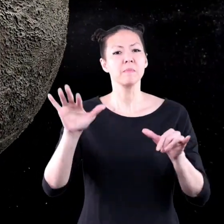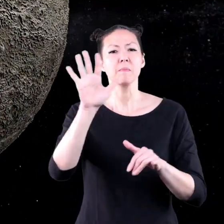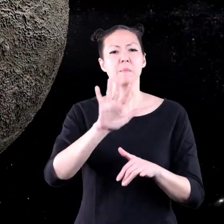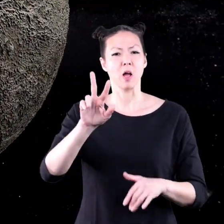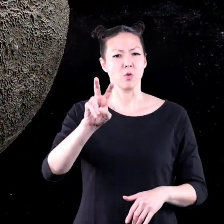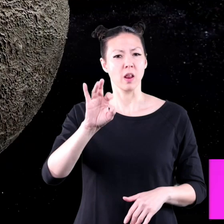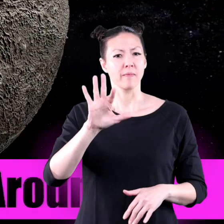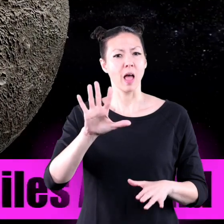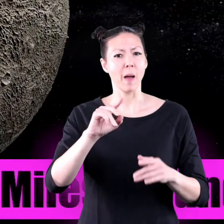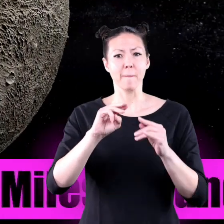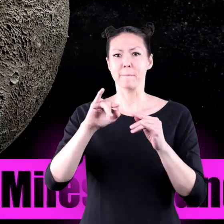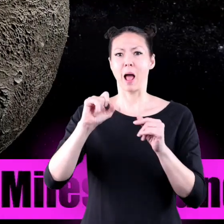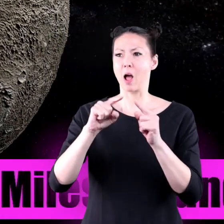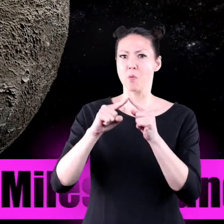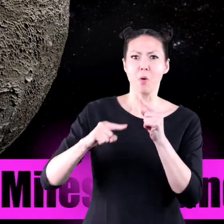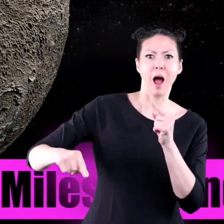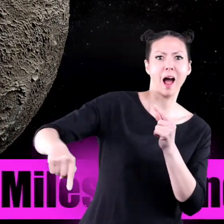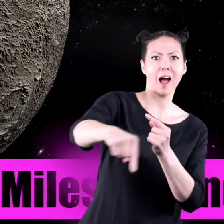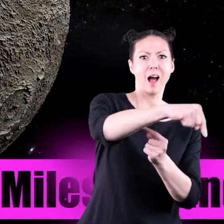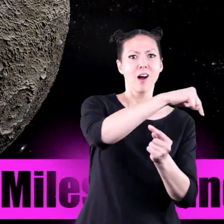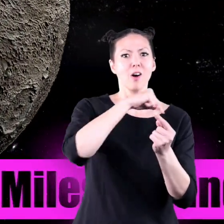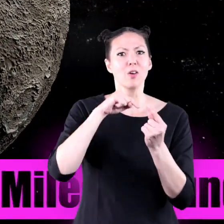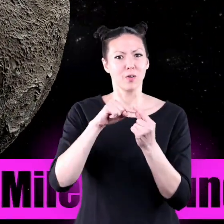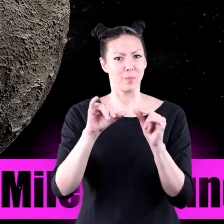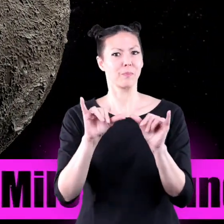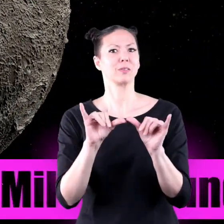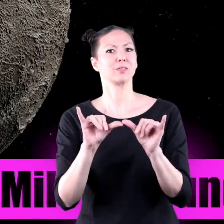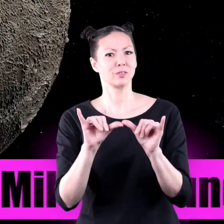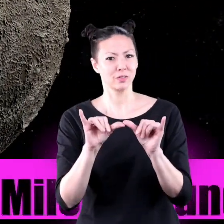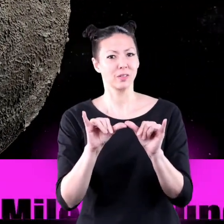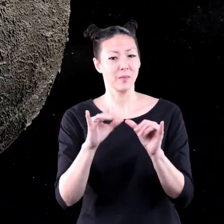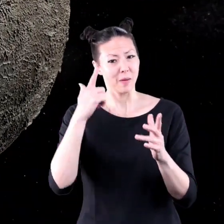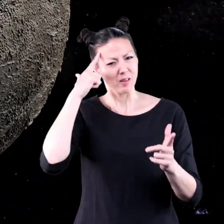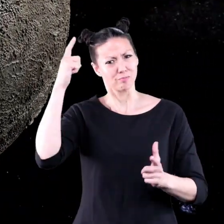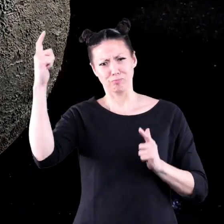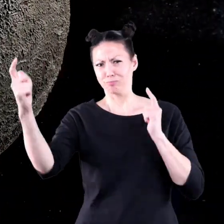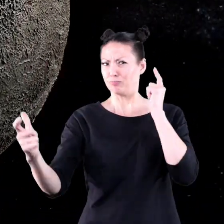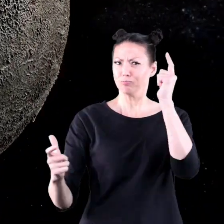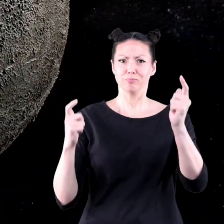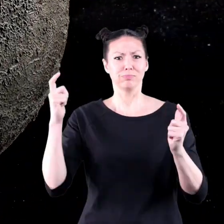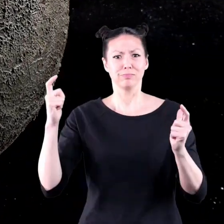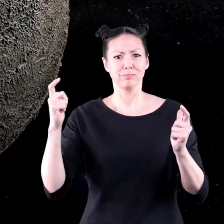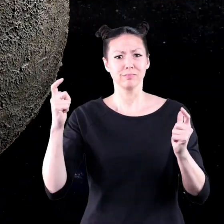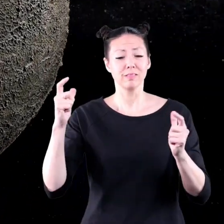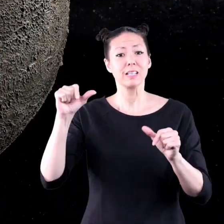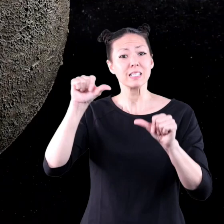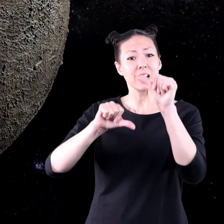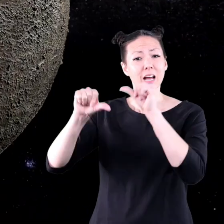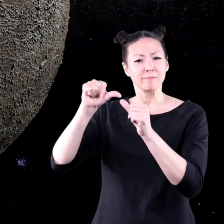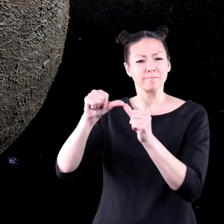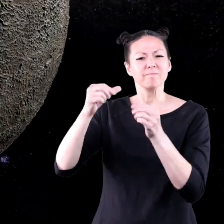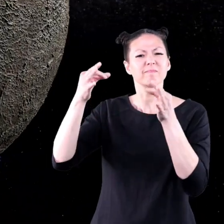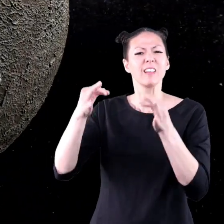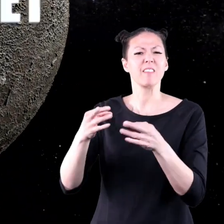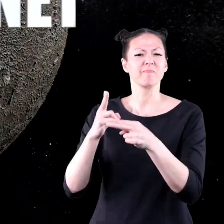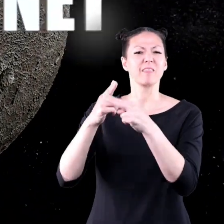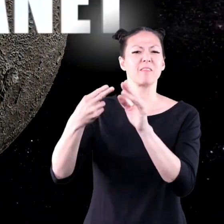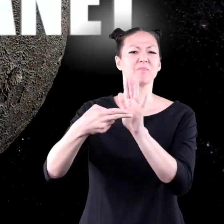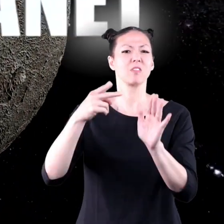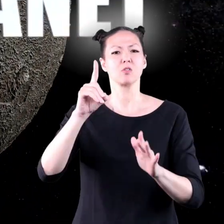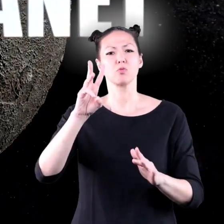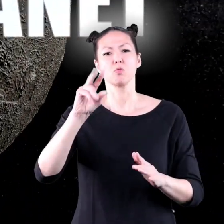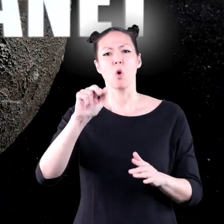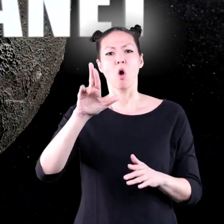system. It is about 295 miles around. Because it is so big, scientists